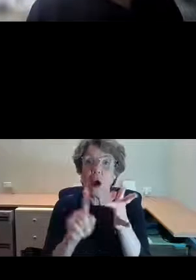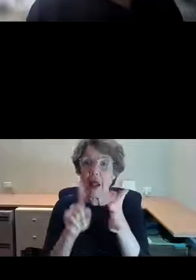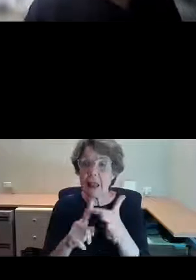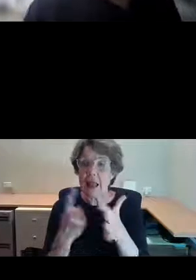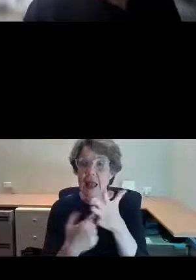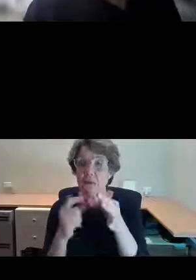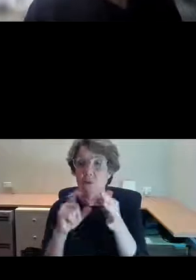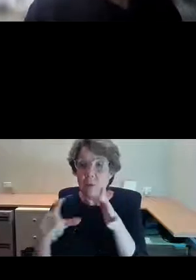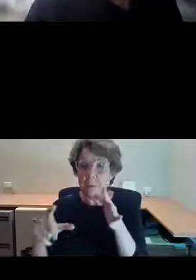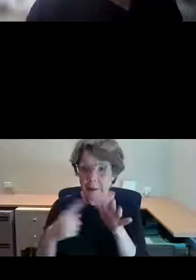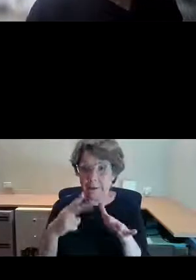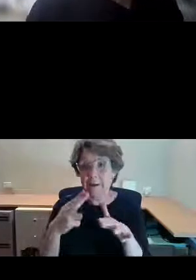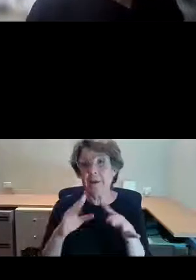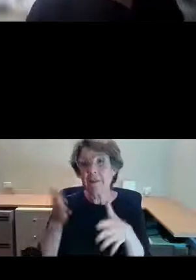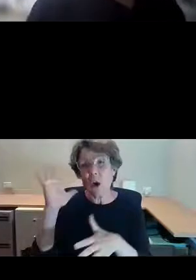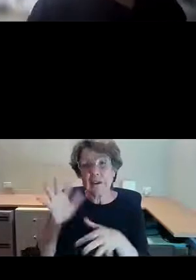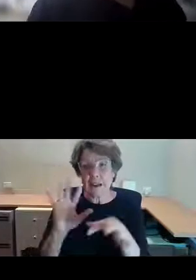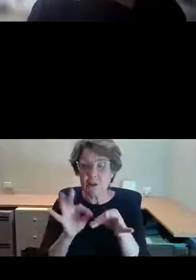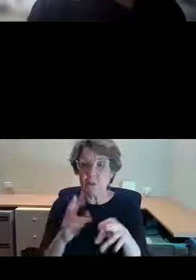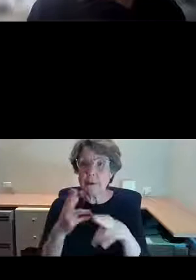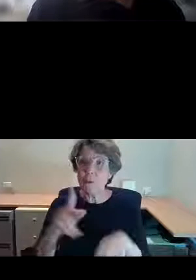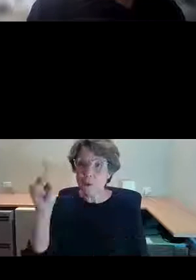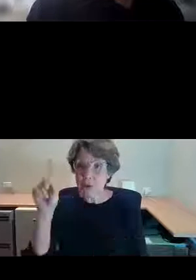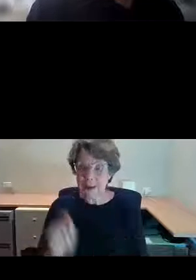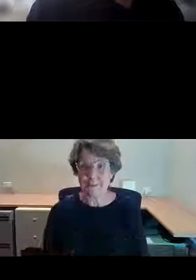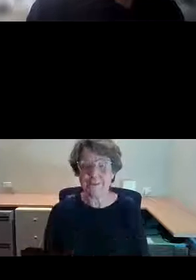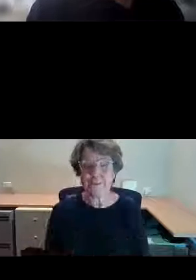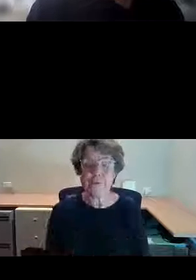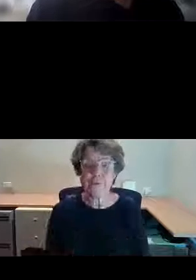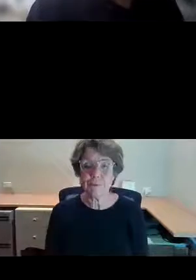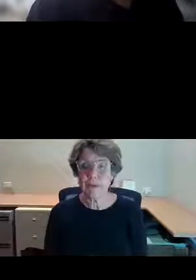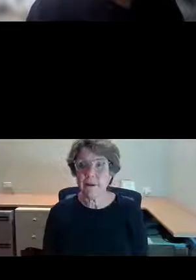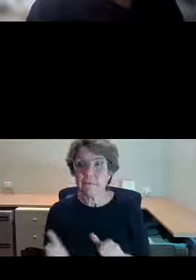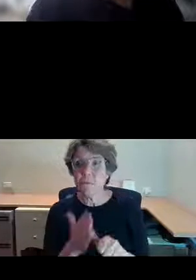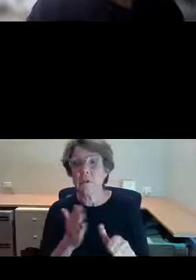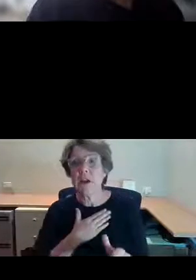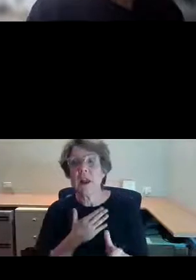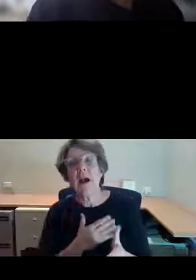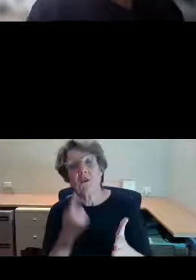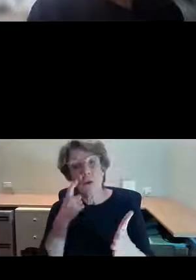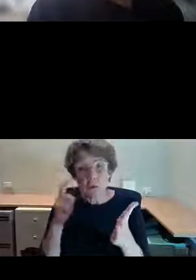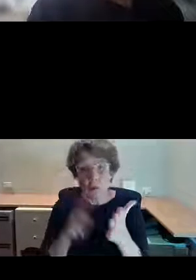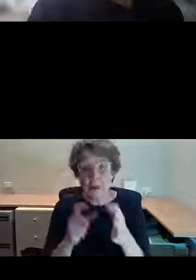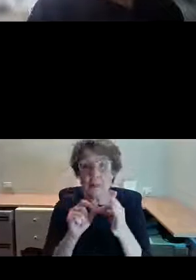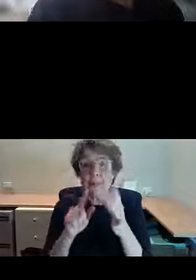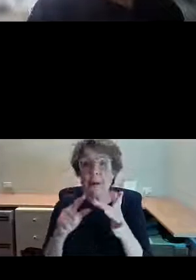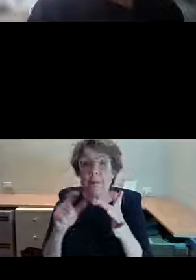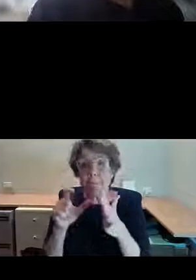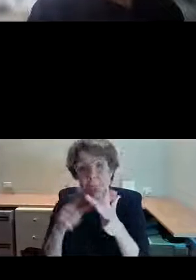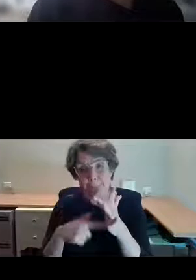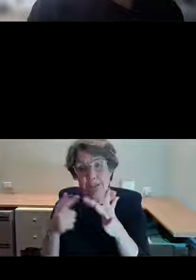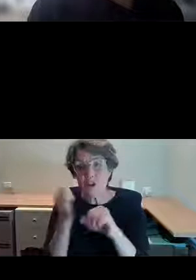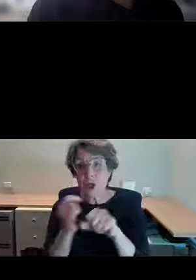interpreters today. I'd first like to acknowledge the Bidigal and Gadigal people, the traditional